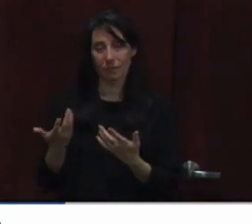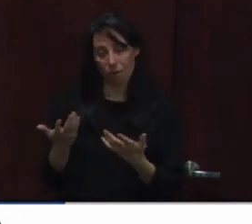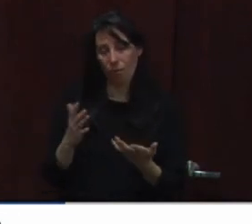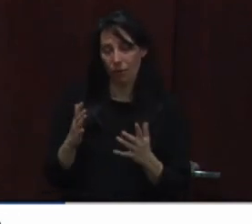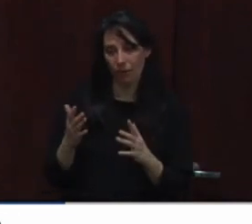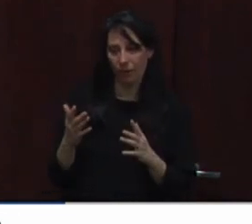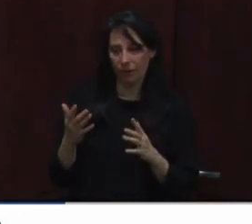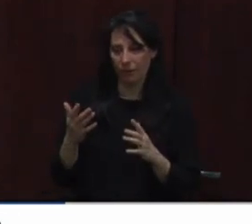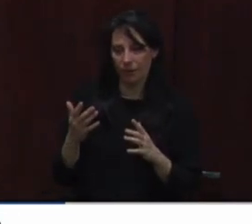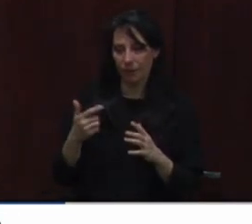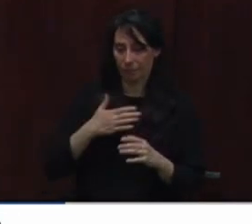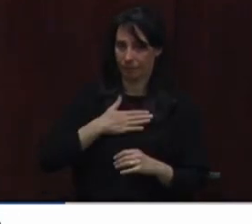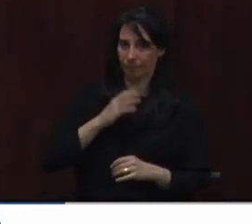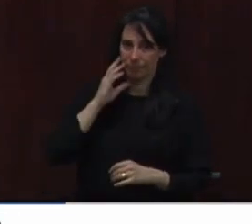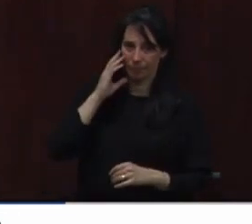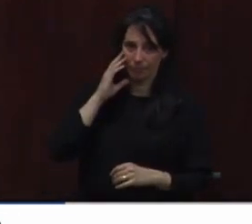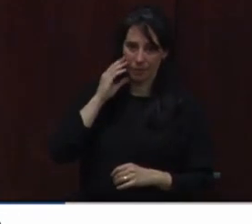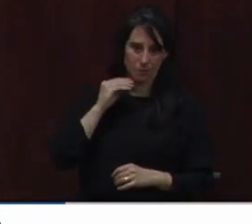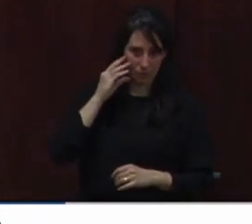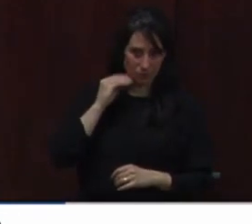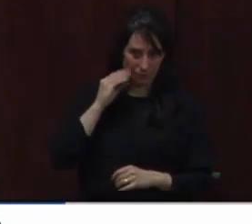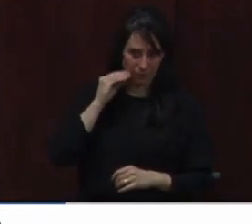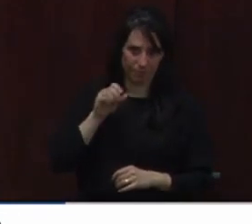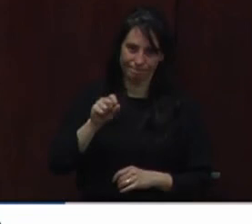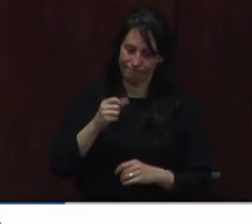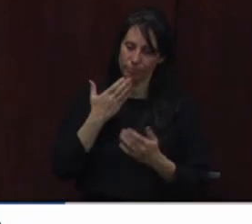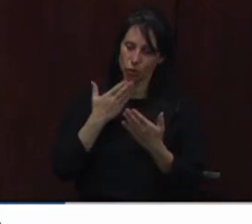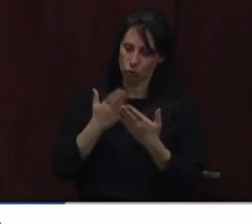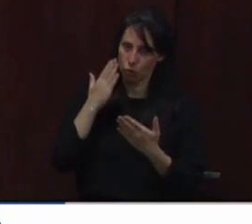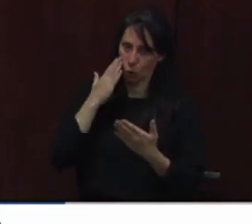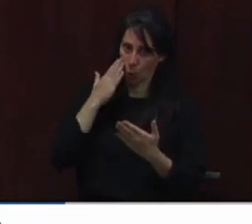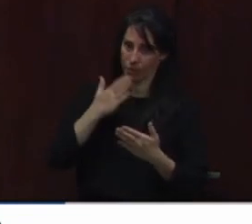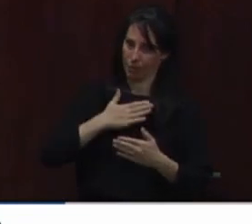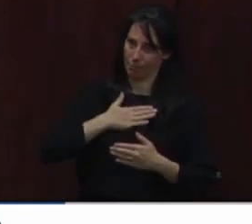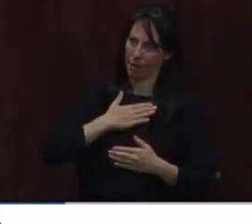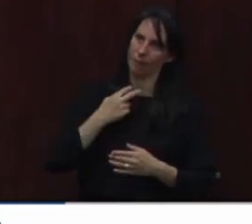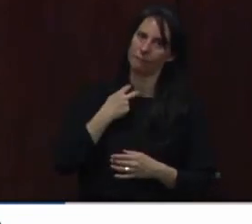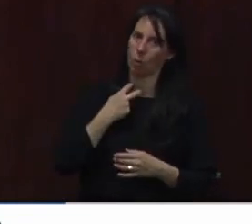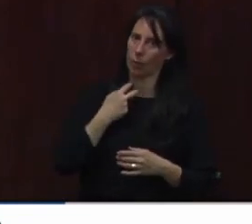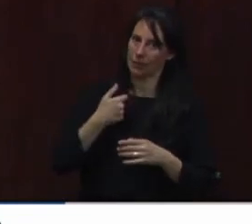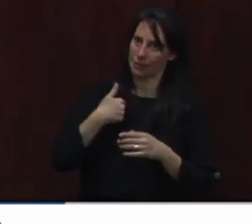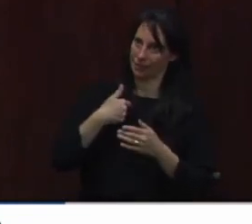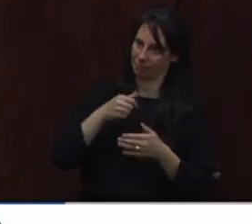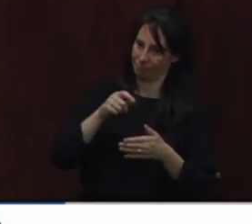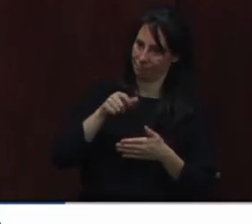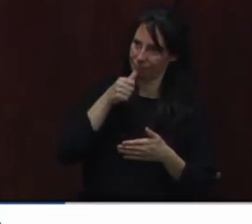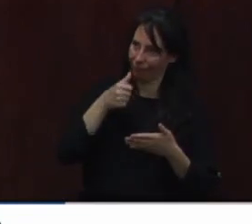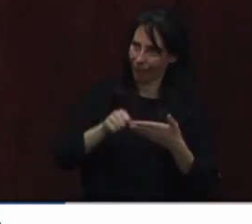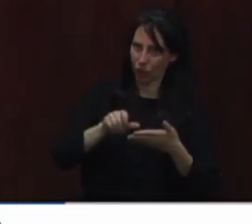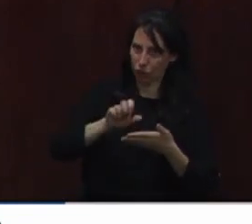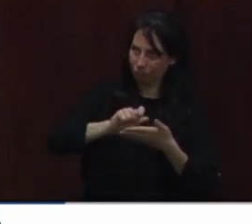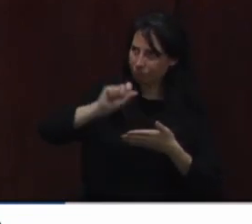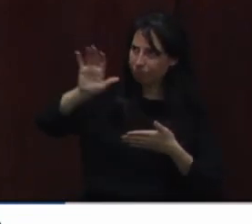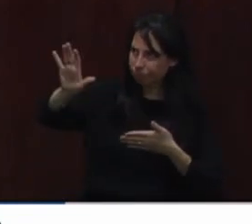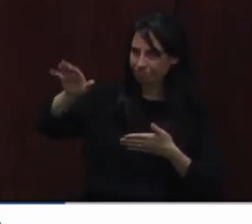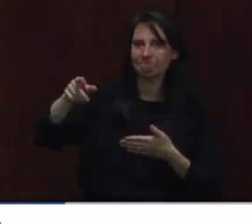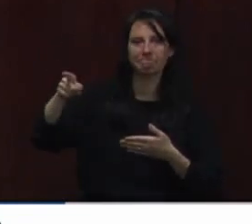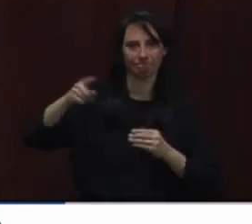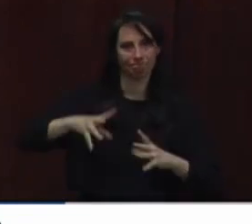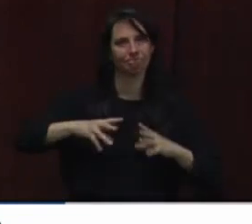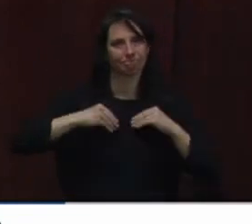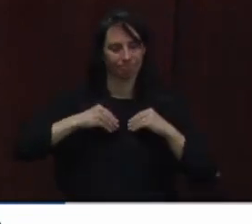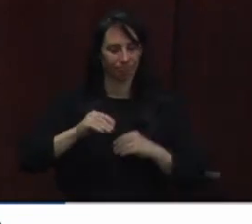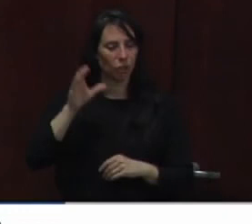it's been great to sort of know that the voice of health departments has been heard and our other partners have been heard as well